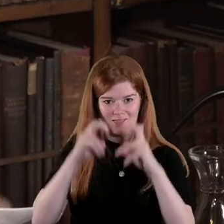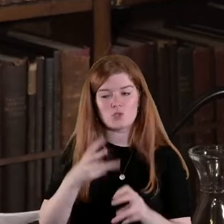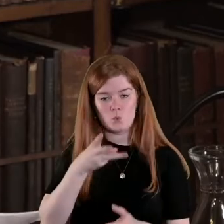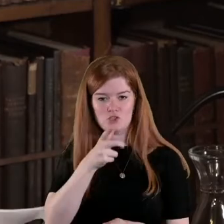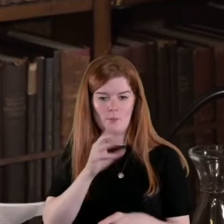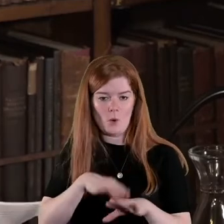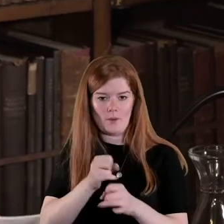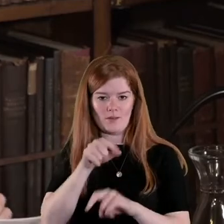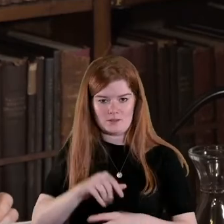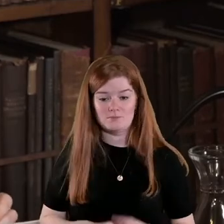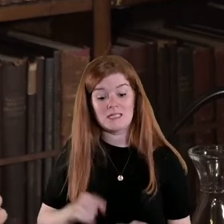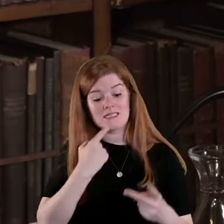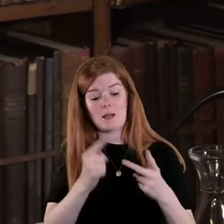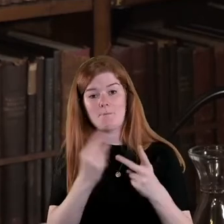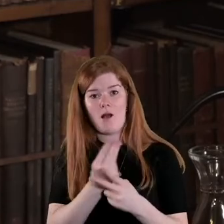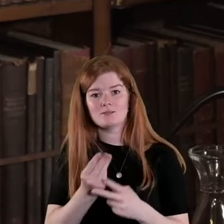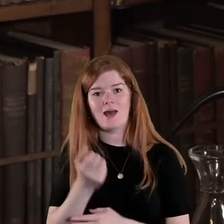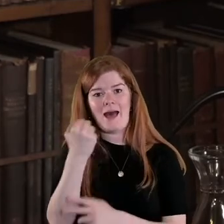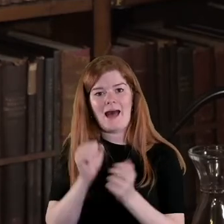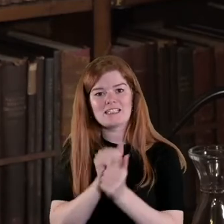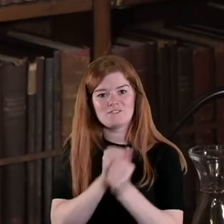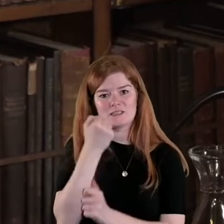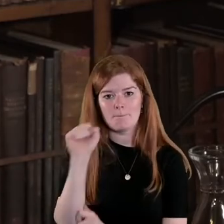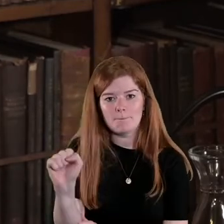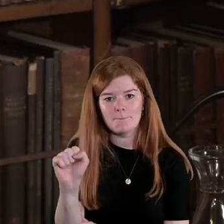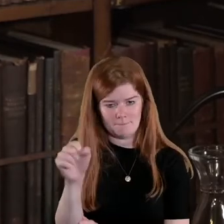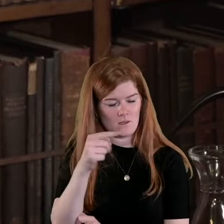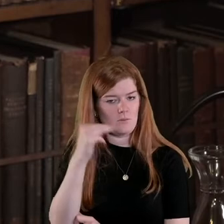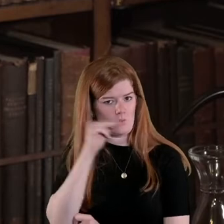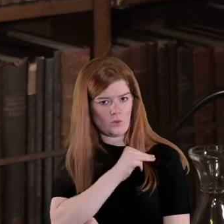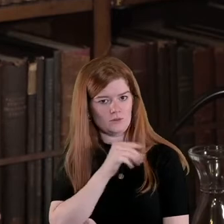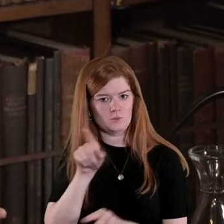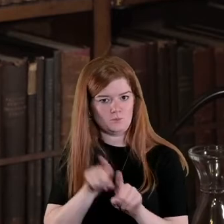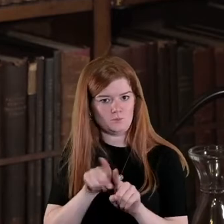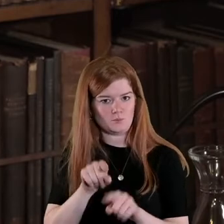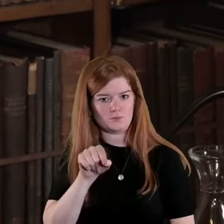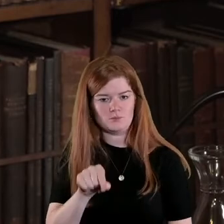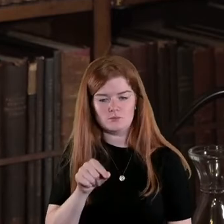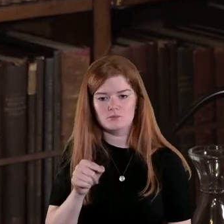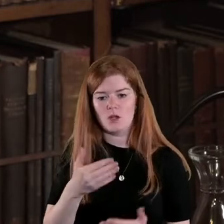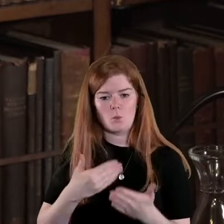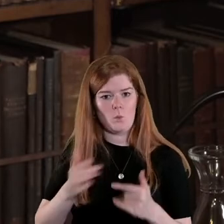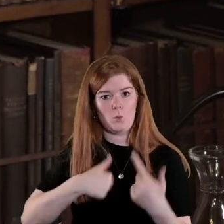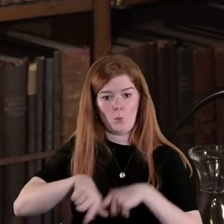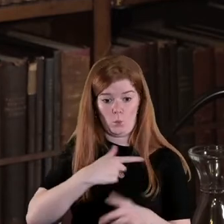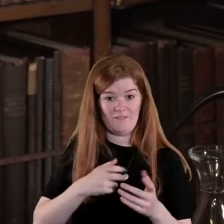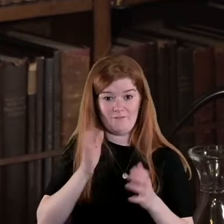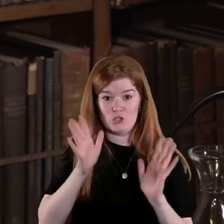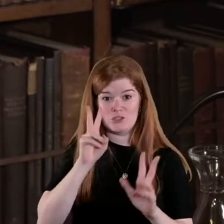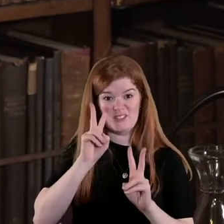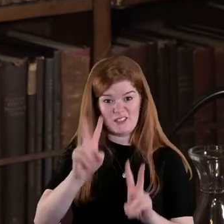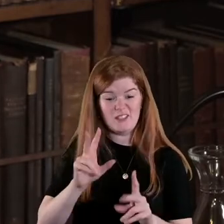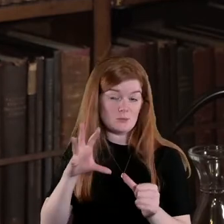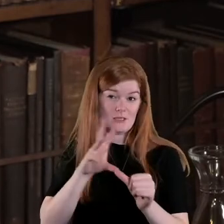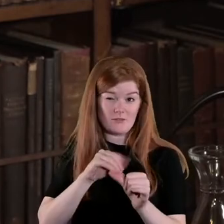that the second part, activism, is also very important because what we have witnessed I think particularly